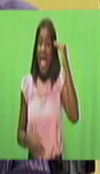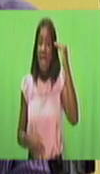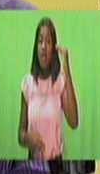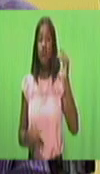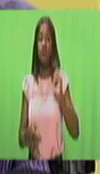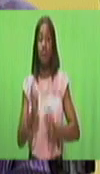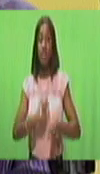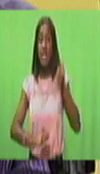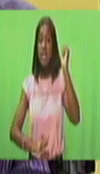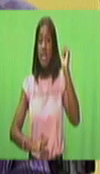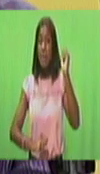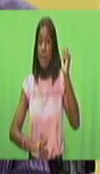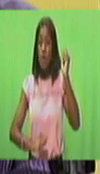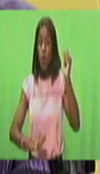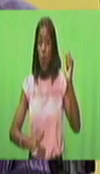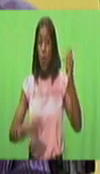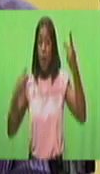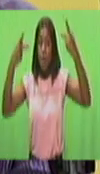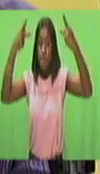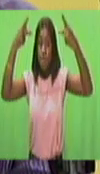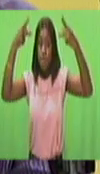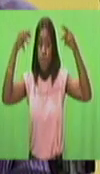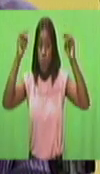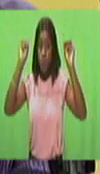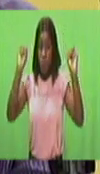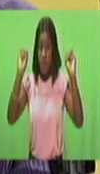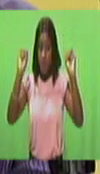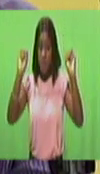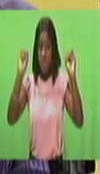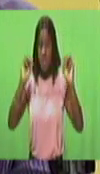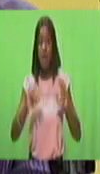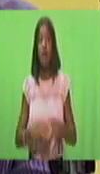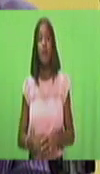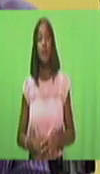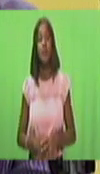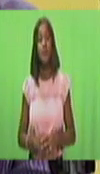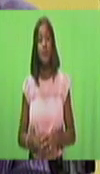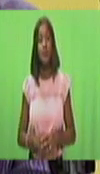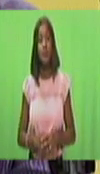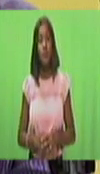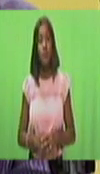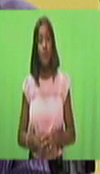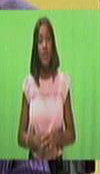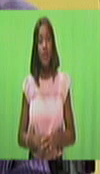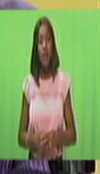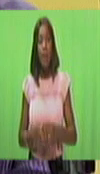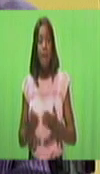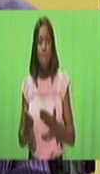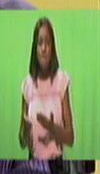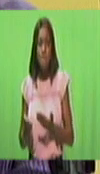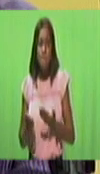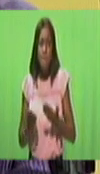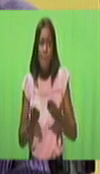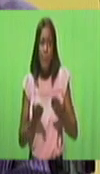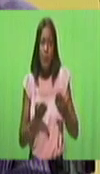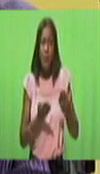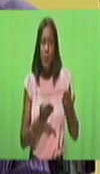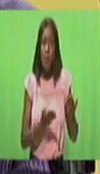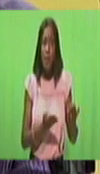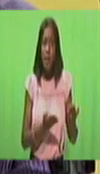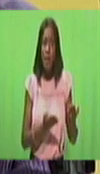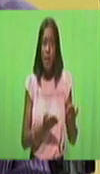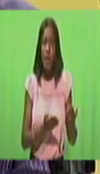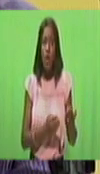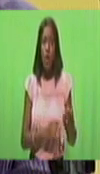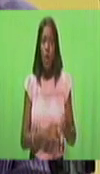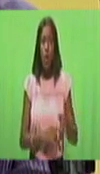our Prime Minister, Dr. Keith Rowley, to bring one of his